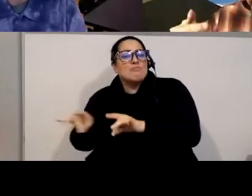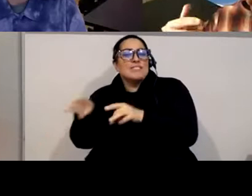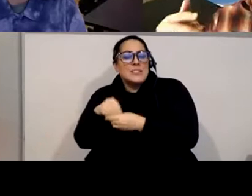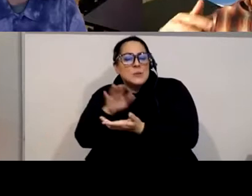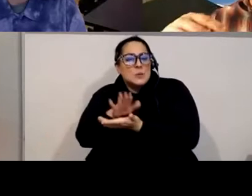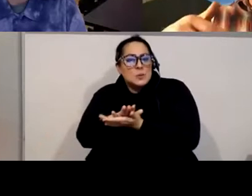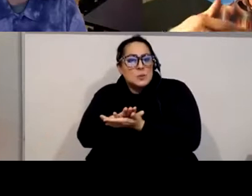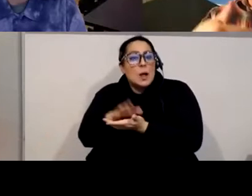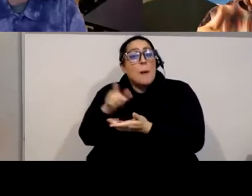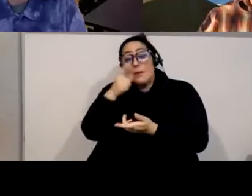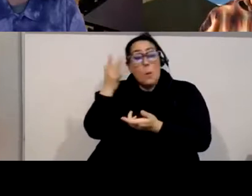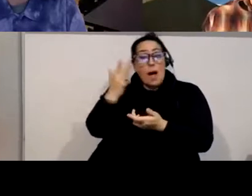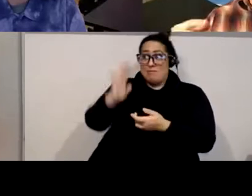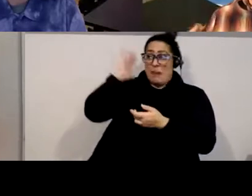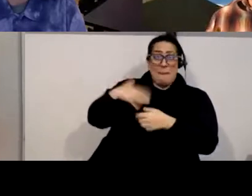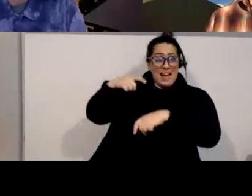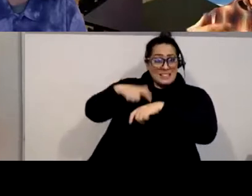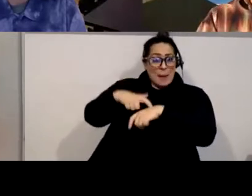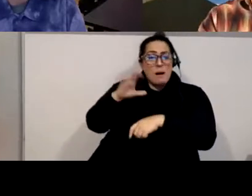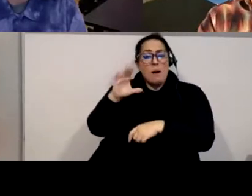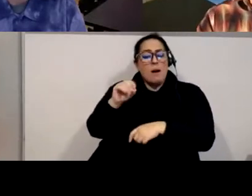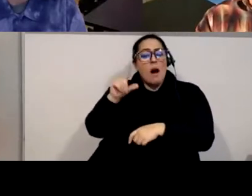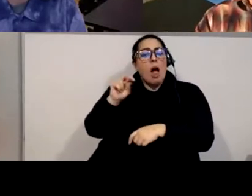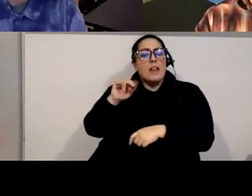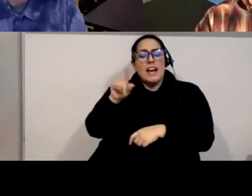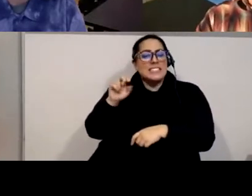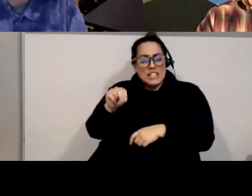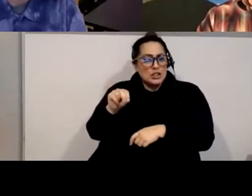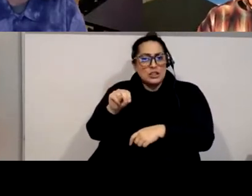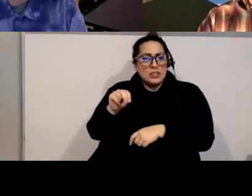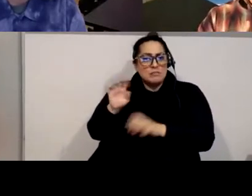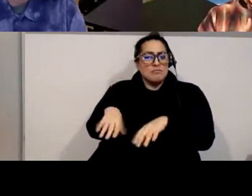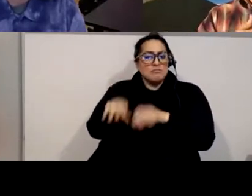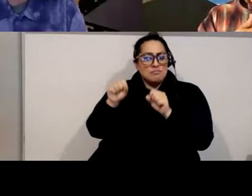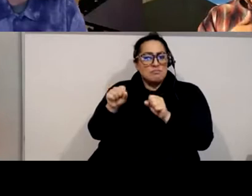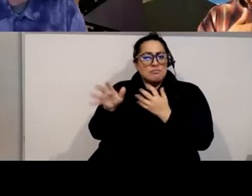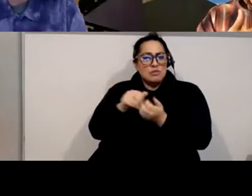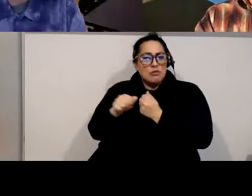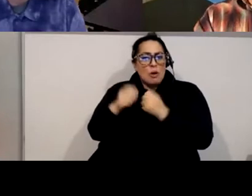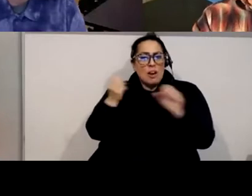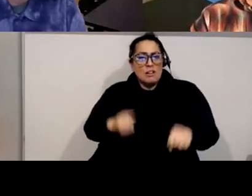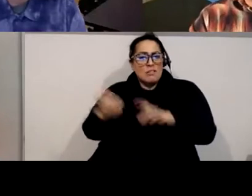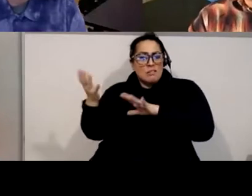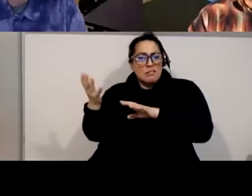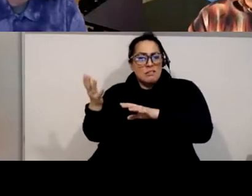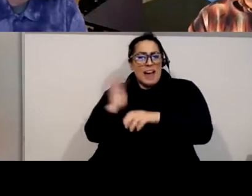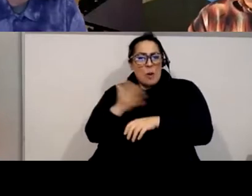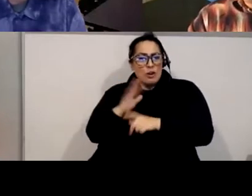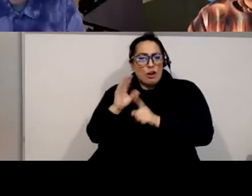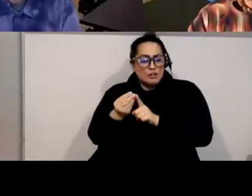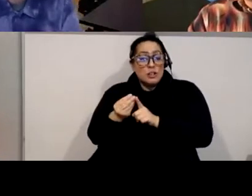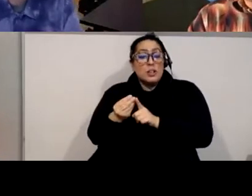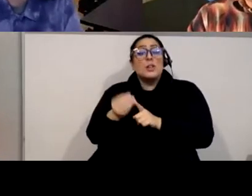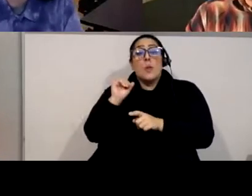concentrating on thinking about cultural justice in terms of restoring um but i i i was in a